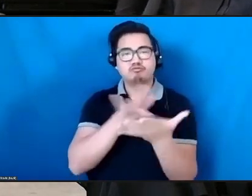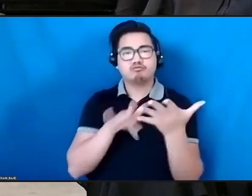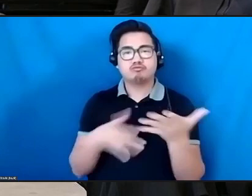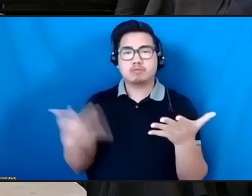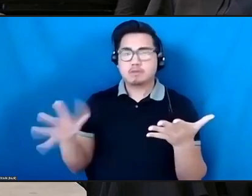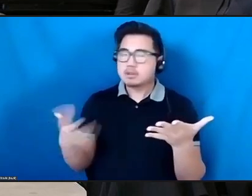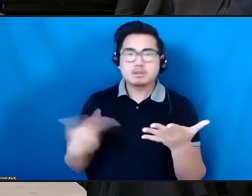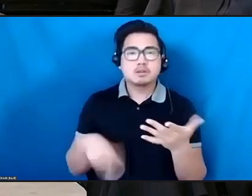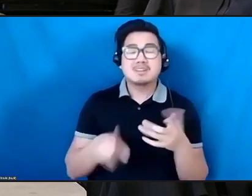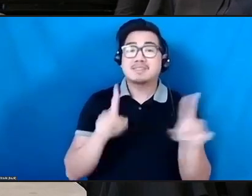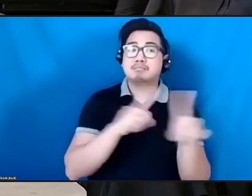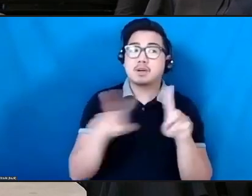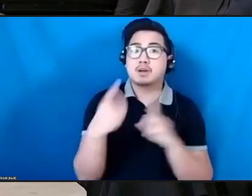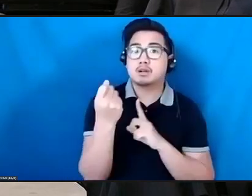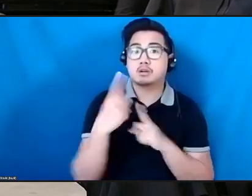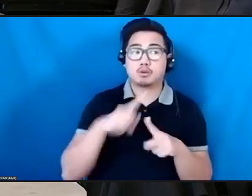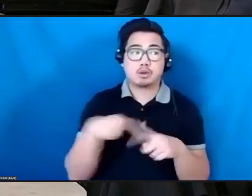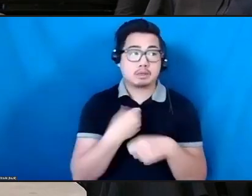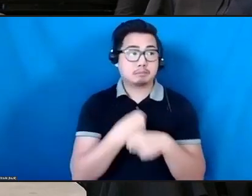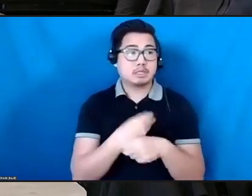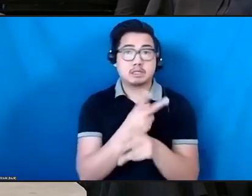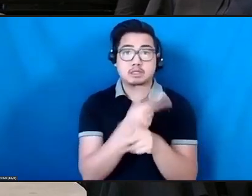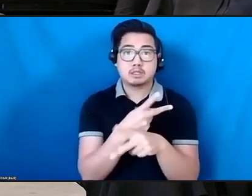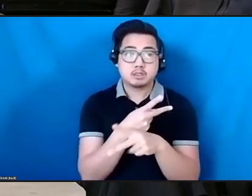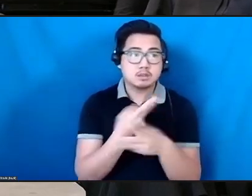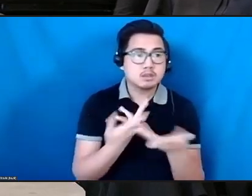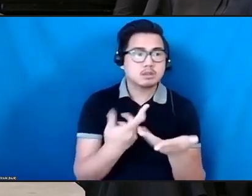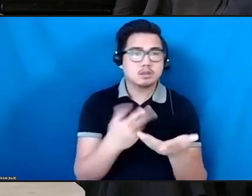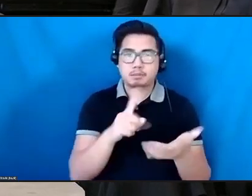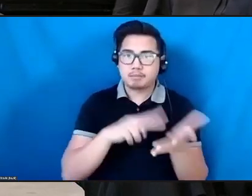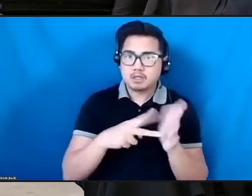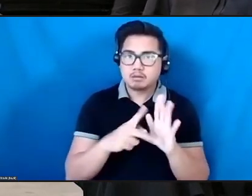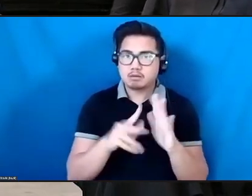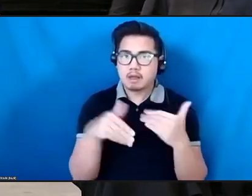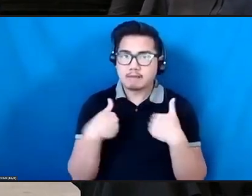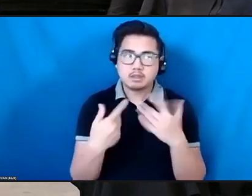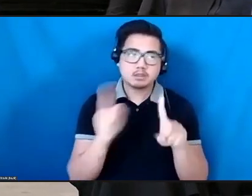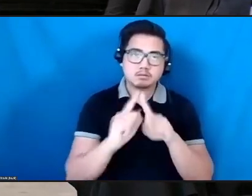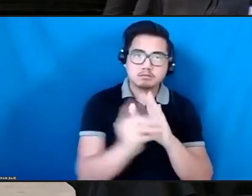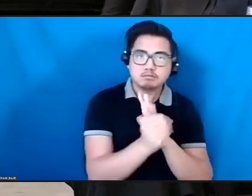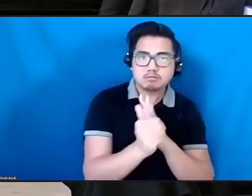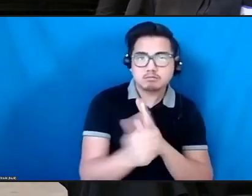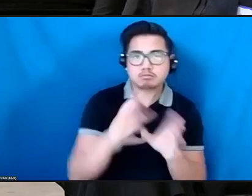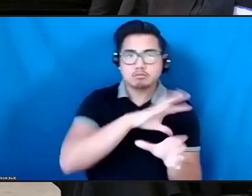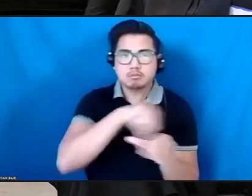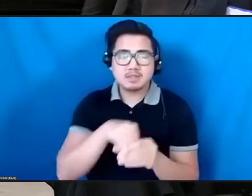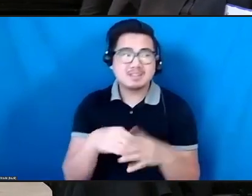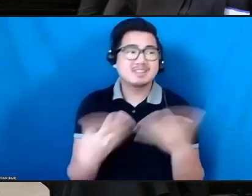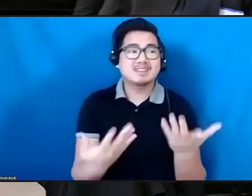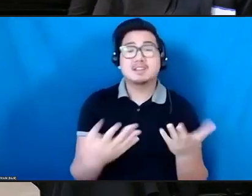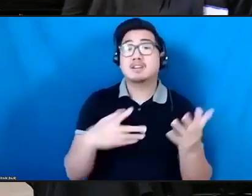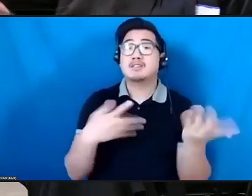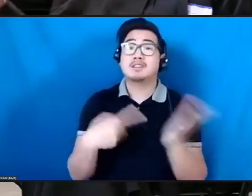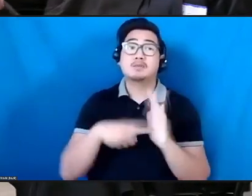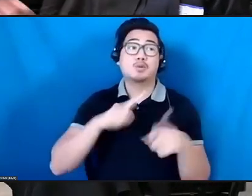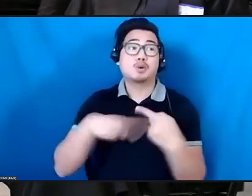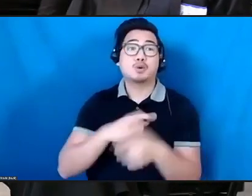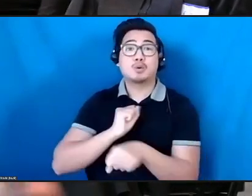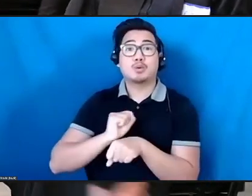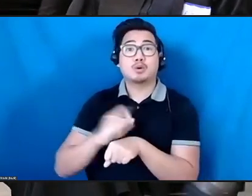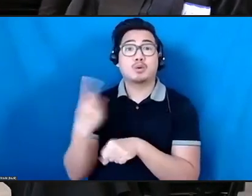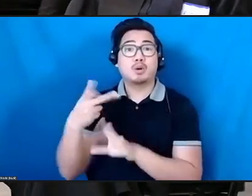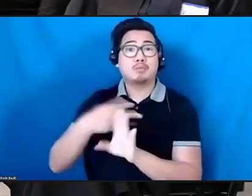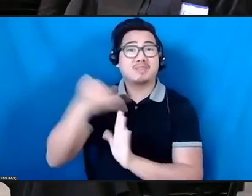we say we have $7,000 to do a 20-minute piece. And you're just like, what? Yeah. Thank you, Tugin.